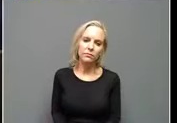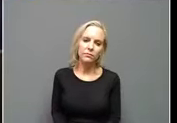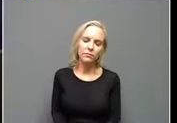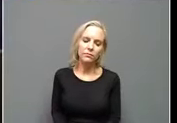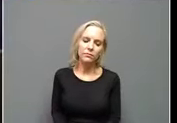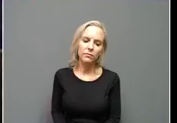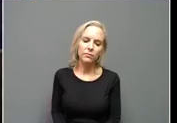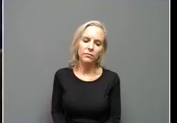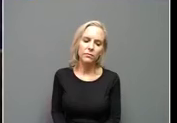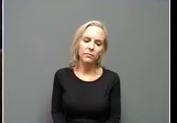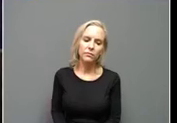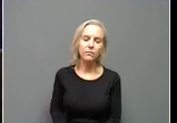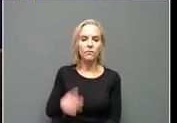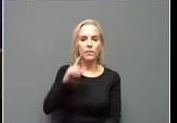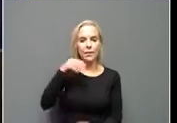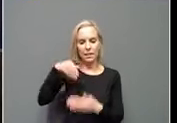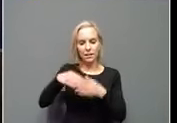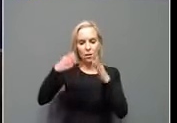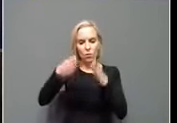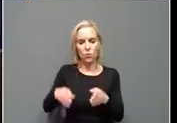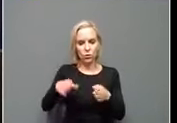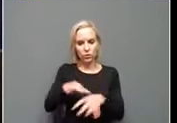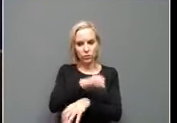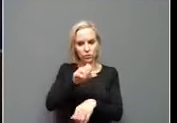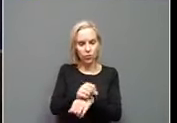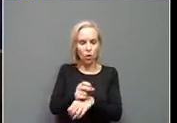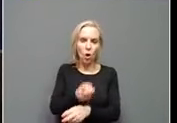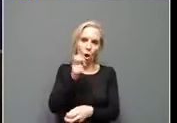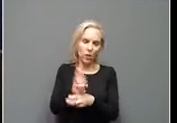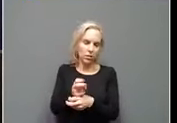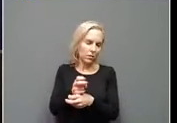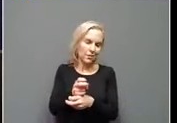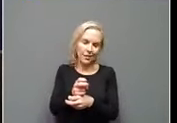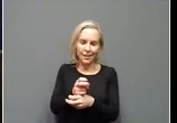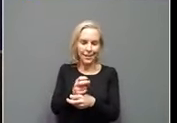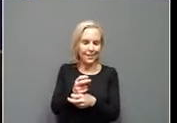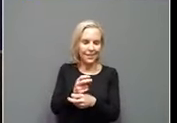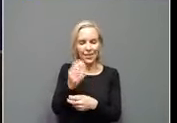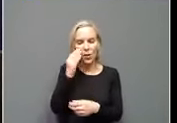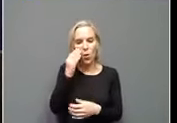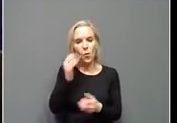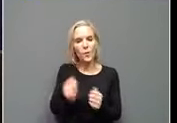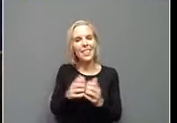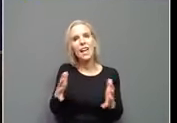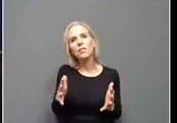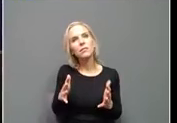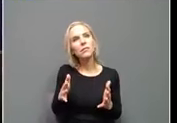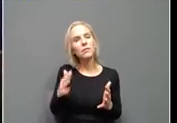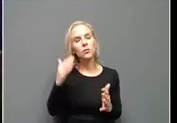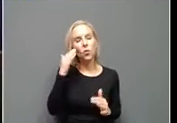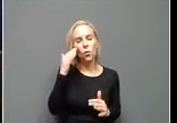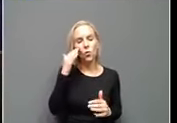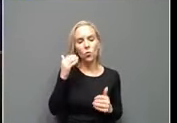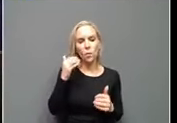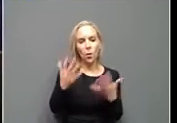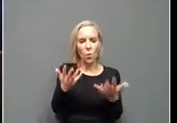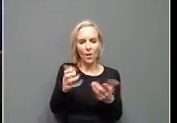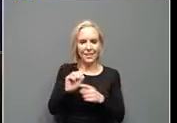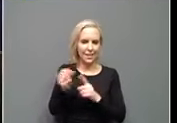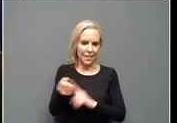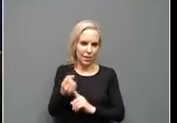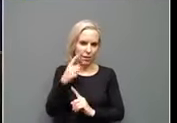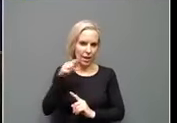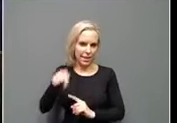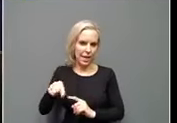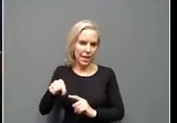On the in-person appointments, it's, it's hard to know, obviously, without, um, knowing what the circumstances are for the individual